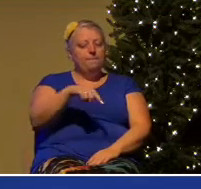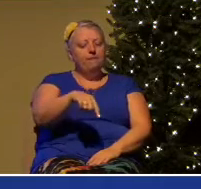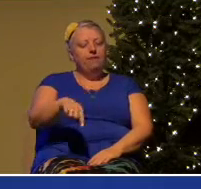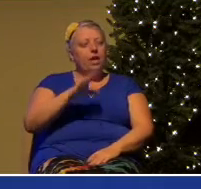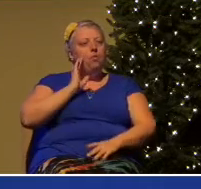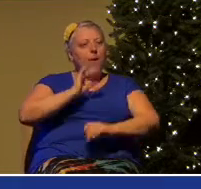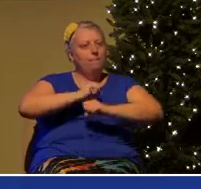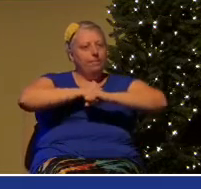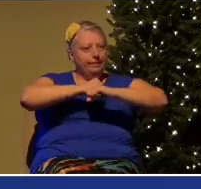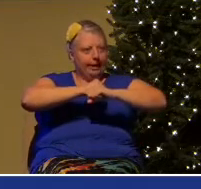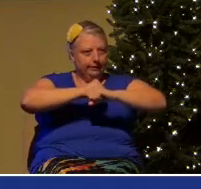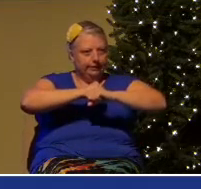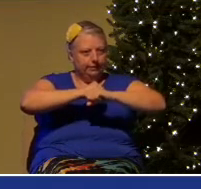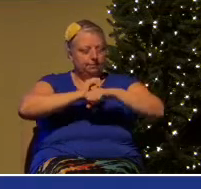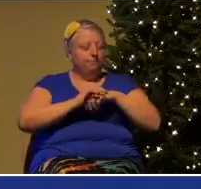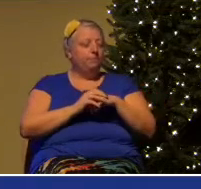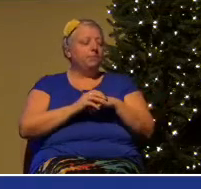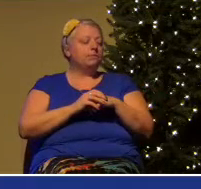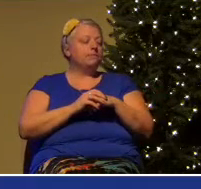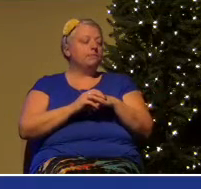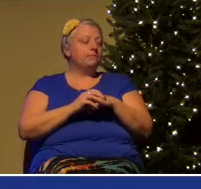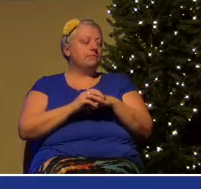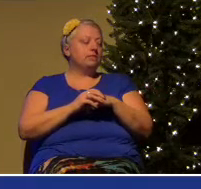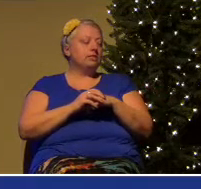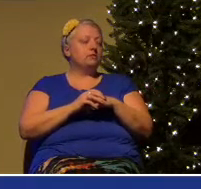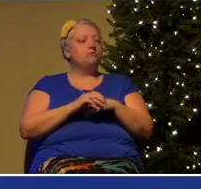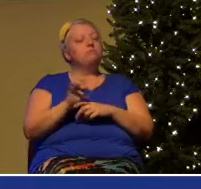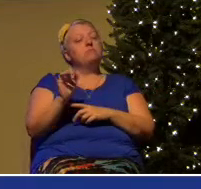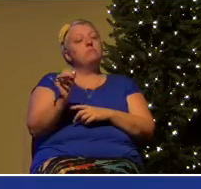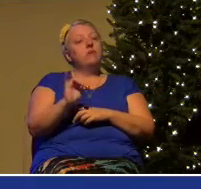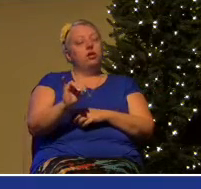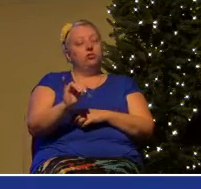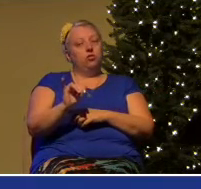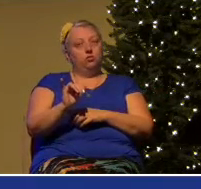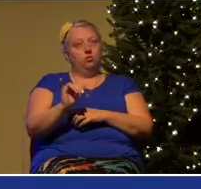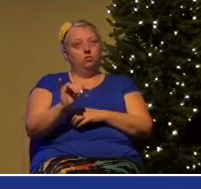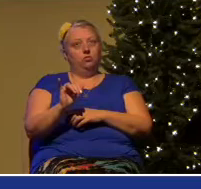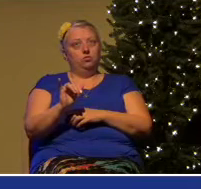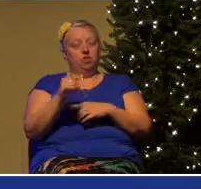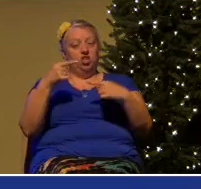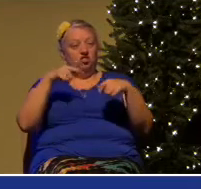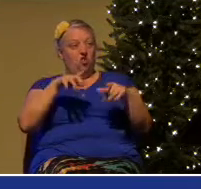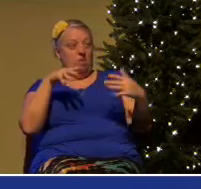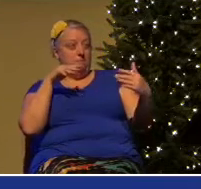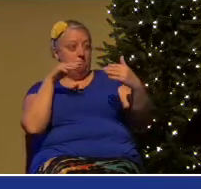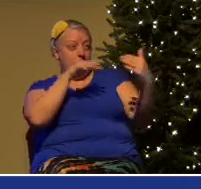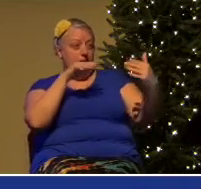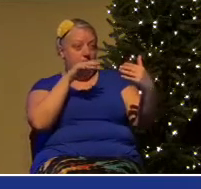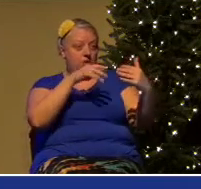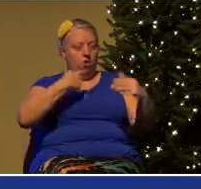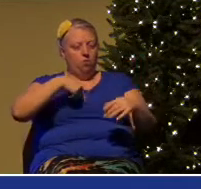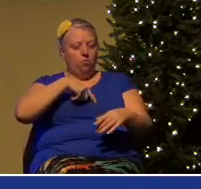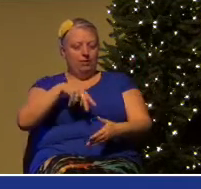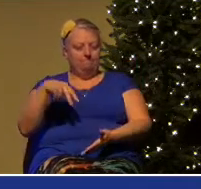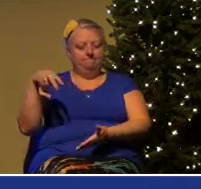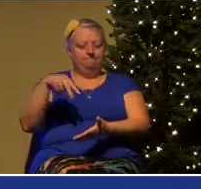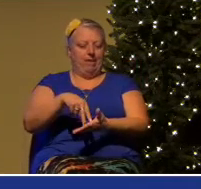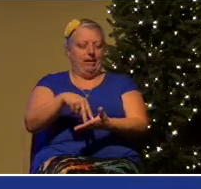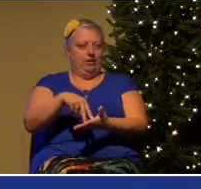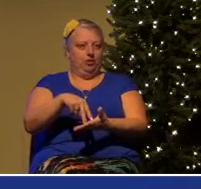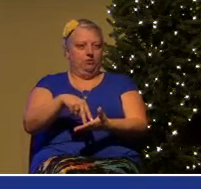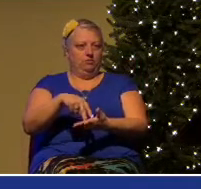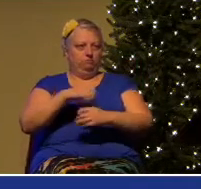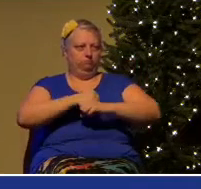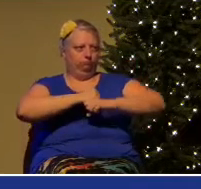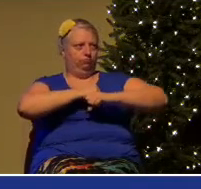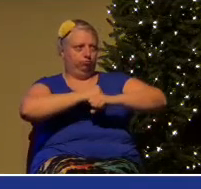Also, he has made provisions in Christ so that when the battle rages, we can stand firm against the spirit of